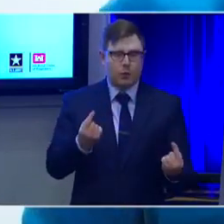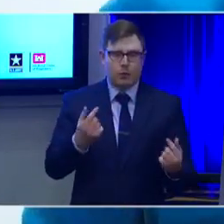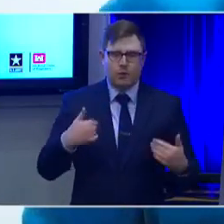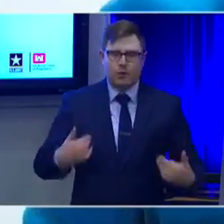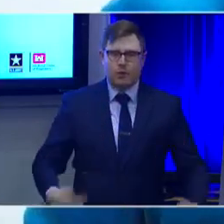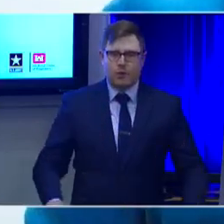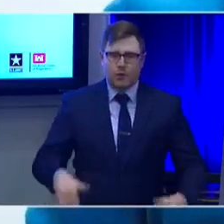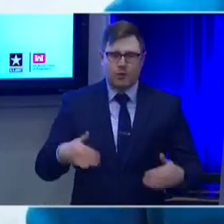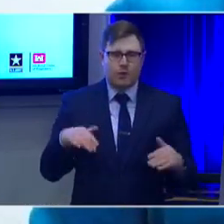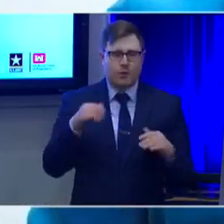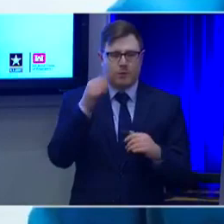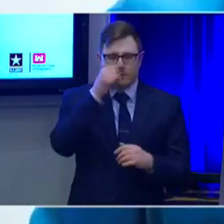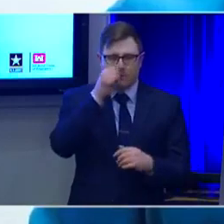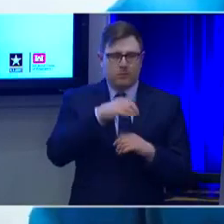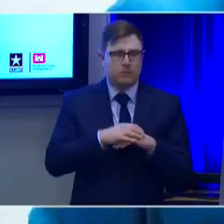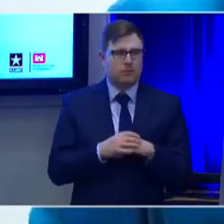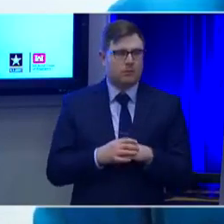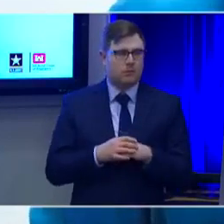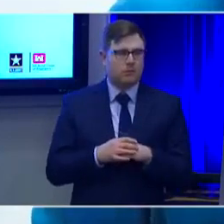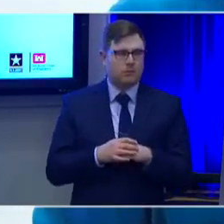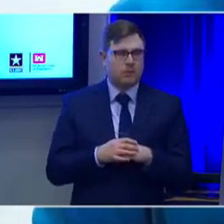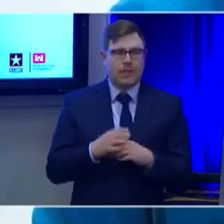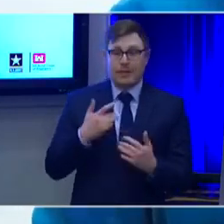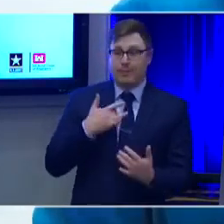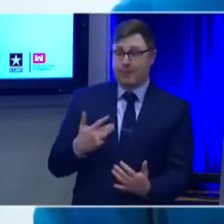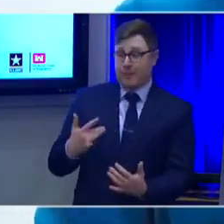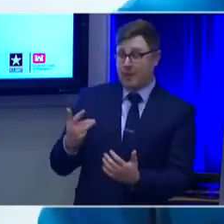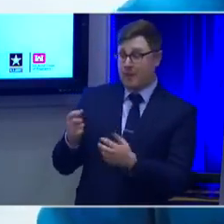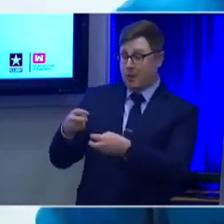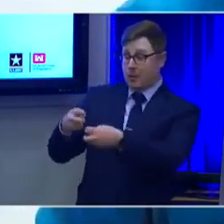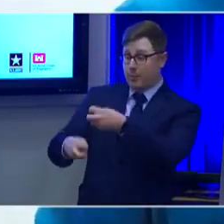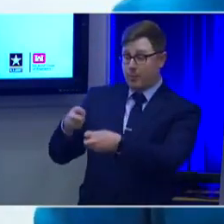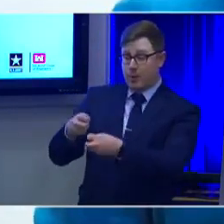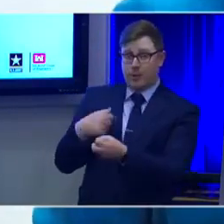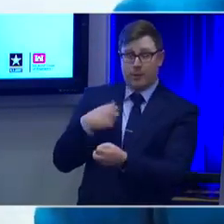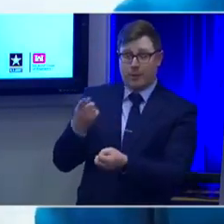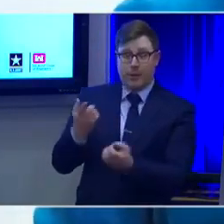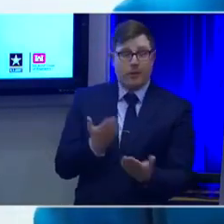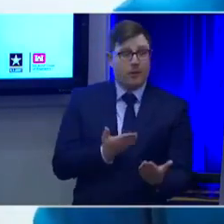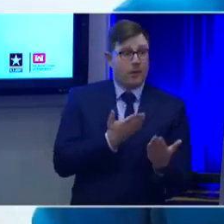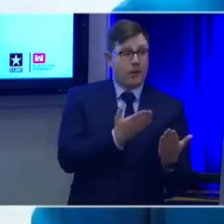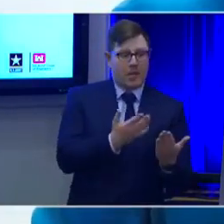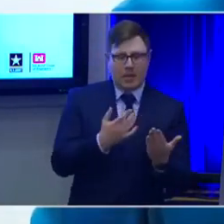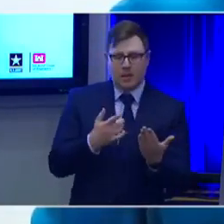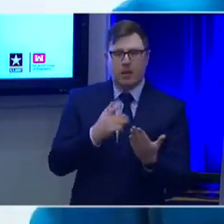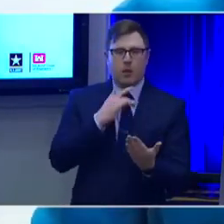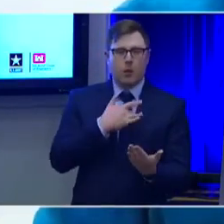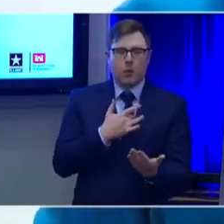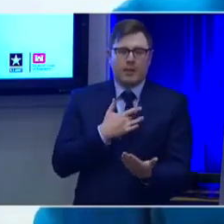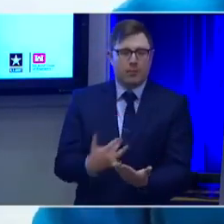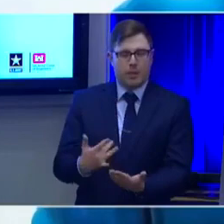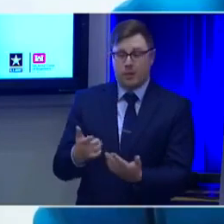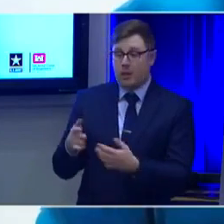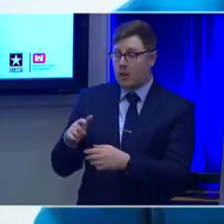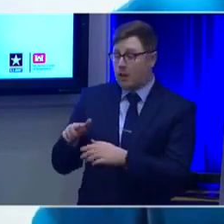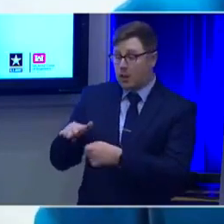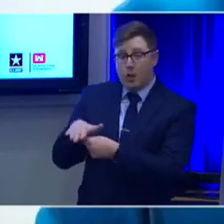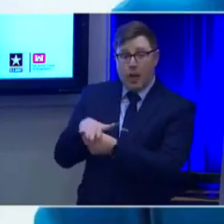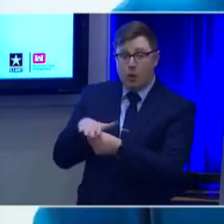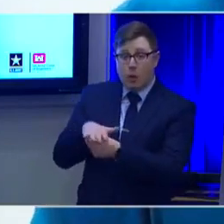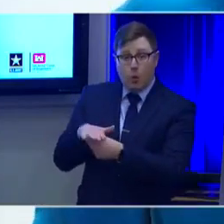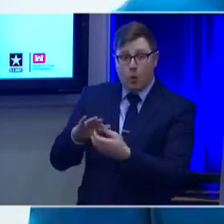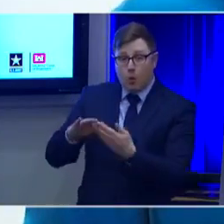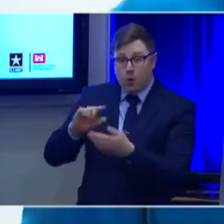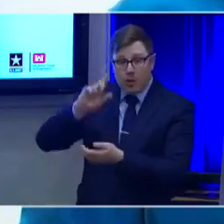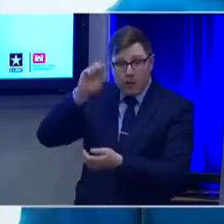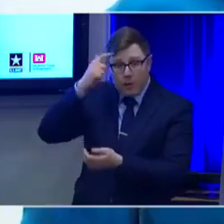You know, usually the problems that we get asked to solve are problems that either the local or the state government couldn't solve or didn't have the